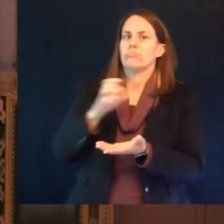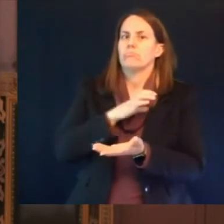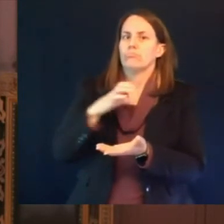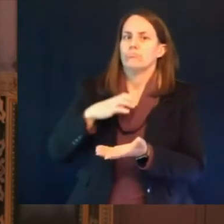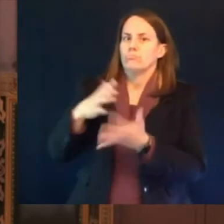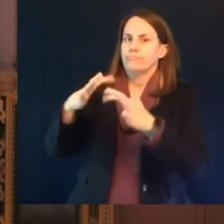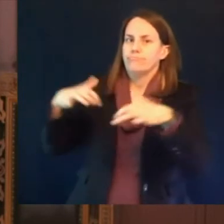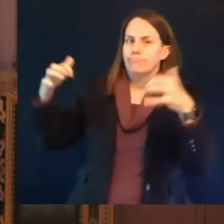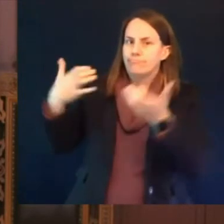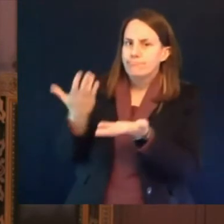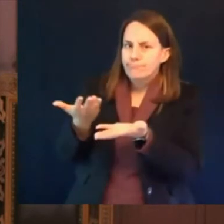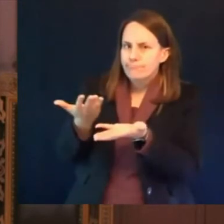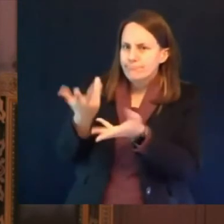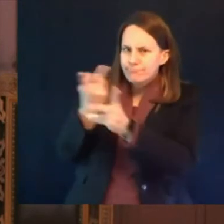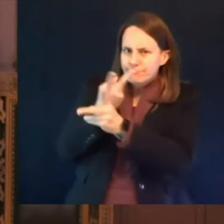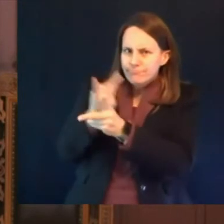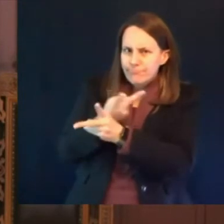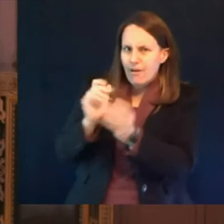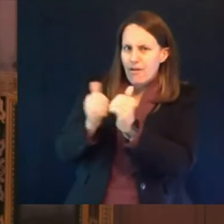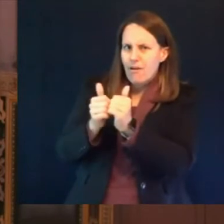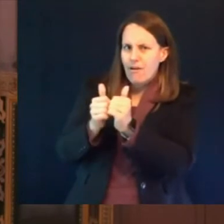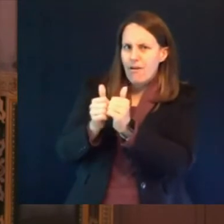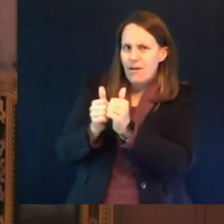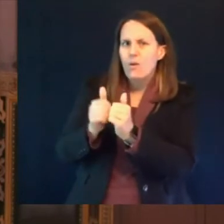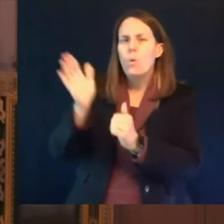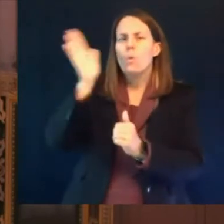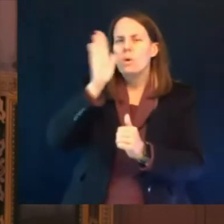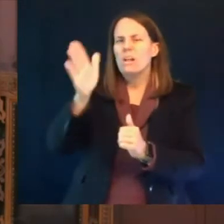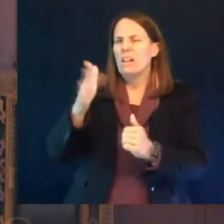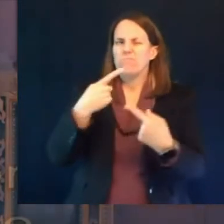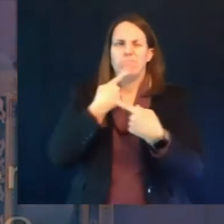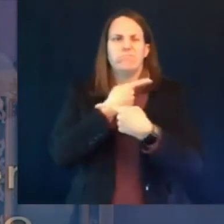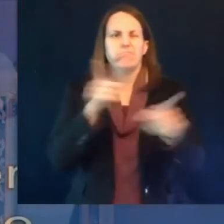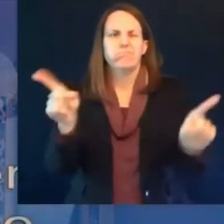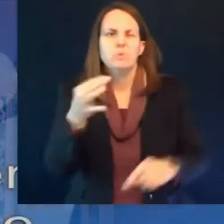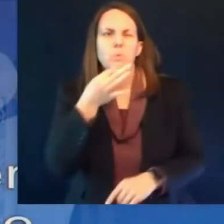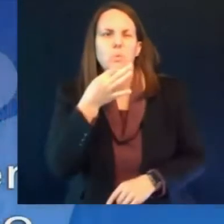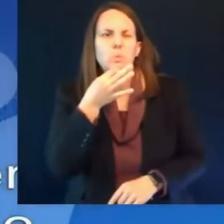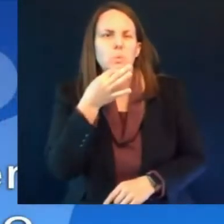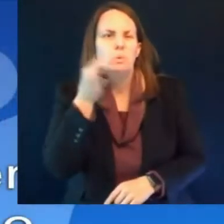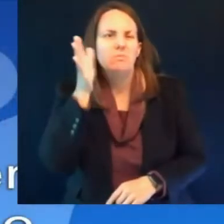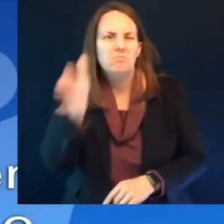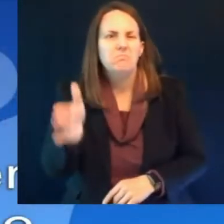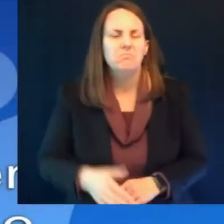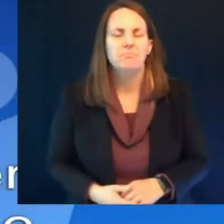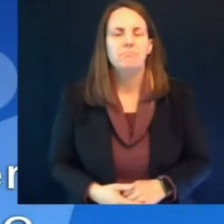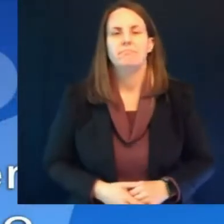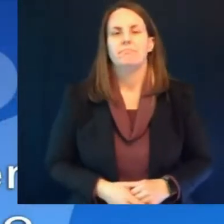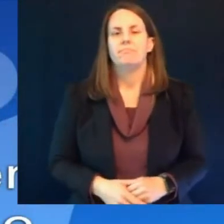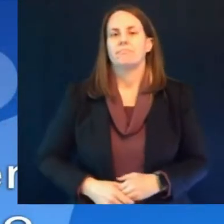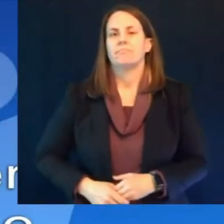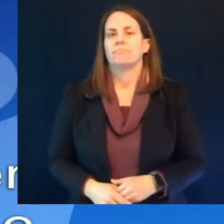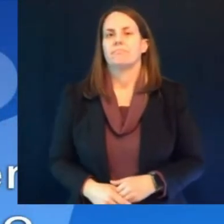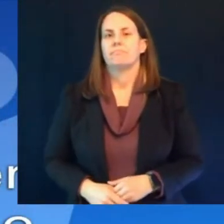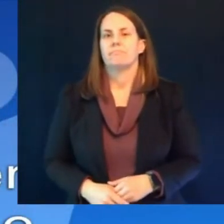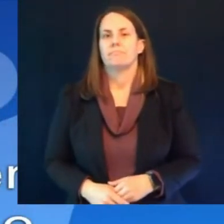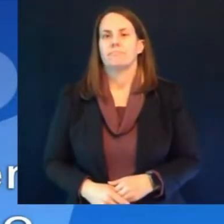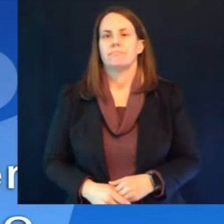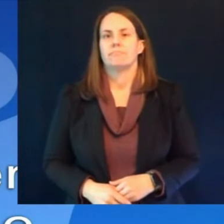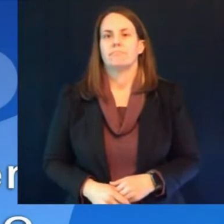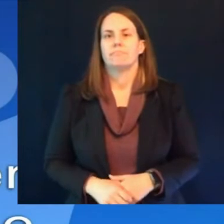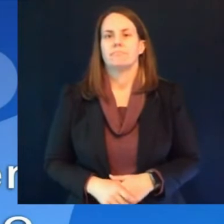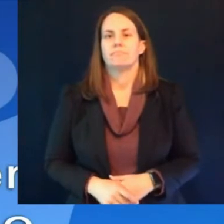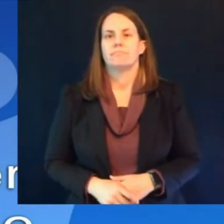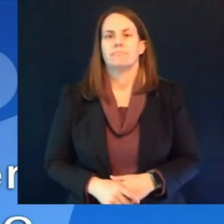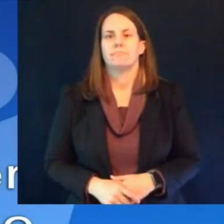we'll be making that announcement in the near future thank you molly now to mark leland from wluk tv